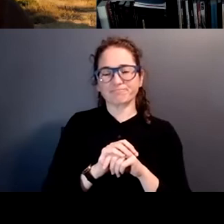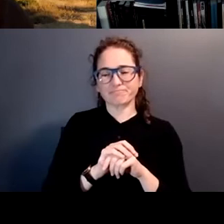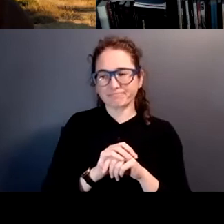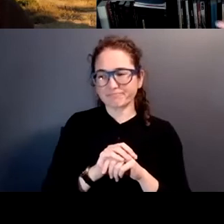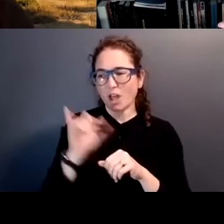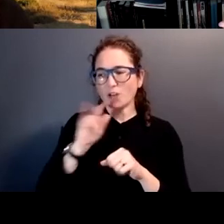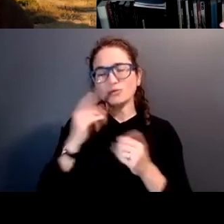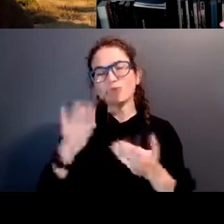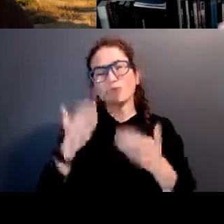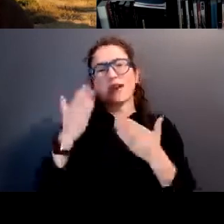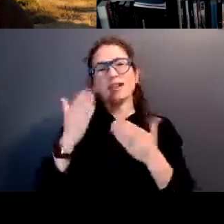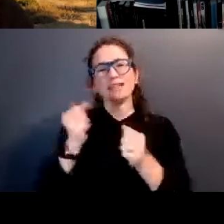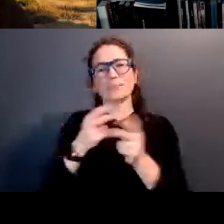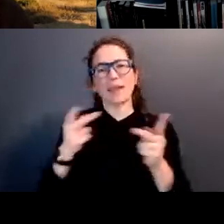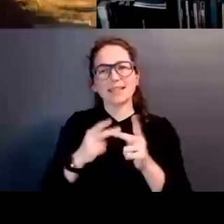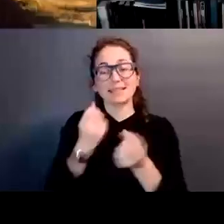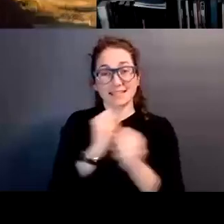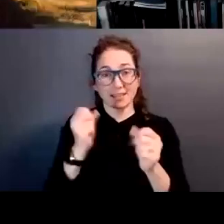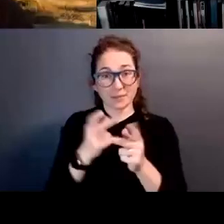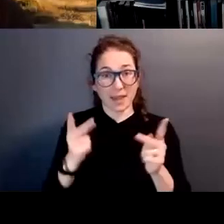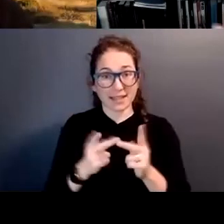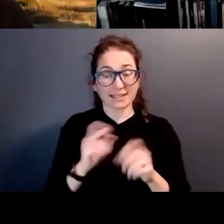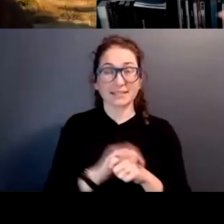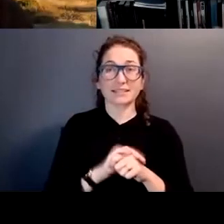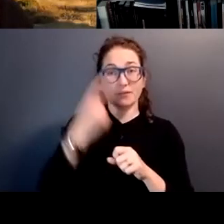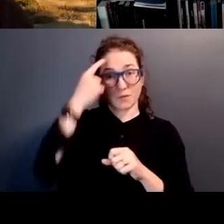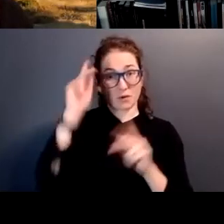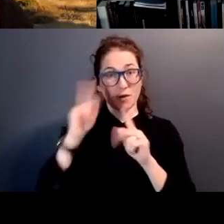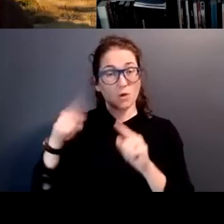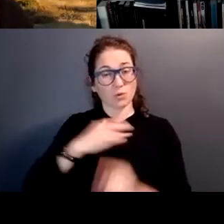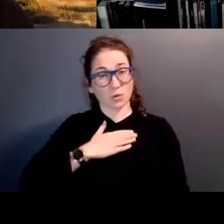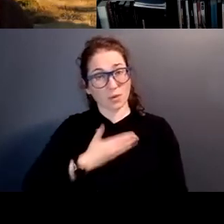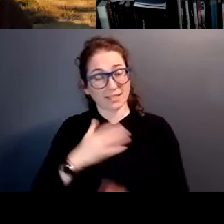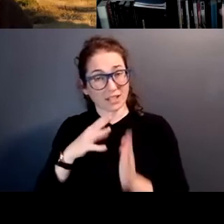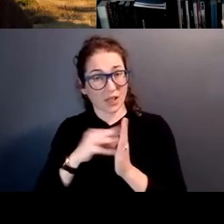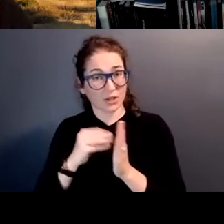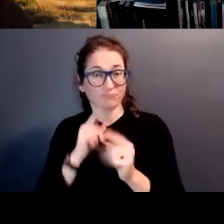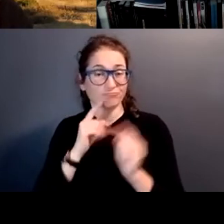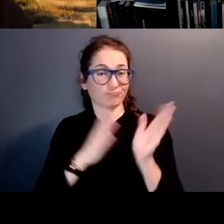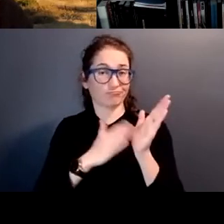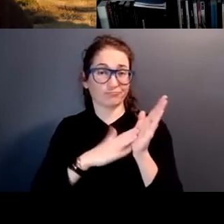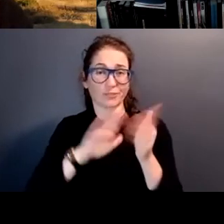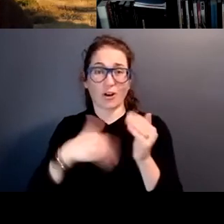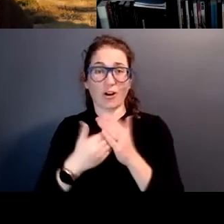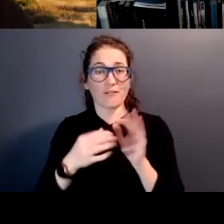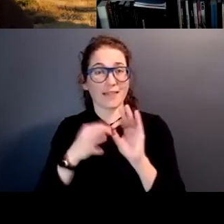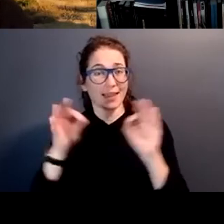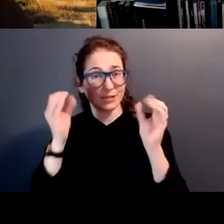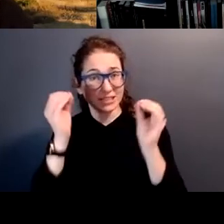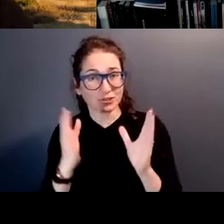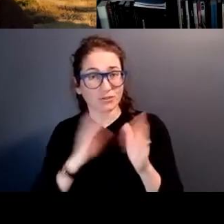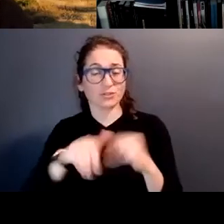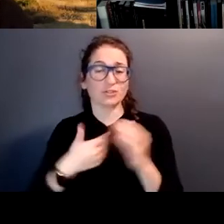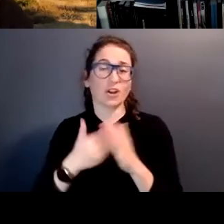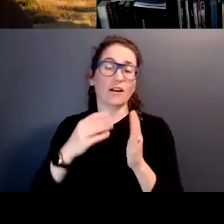a space, a safe space for folks who are willing to learn. So I applaud all of the language teachers, all of the